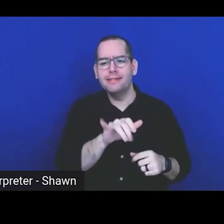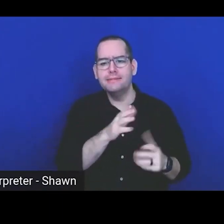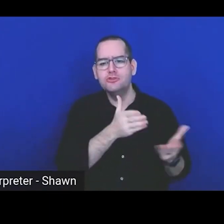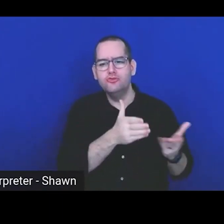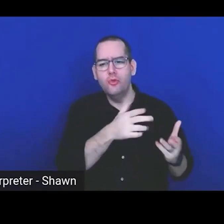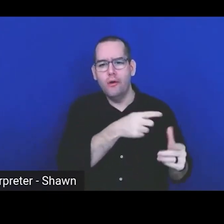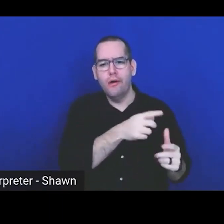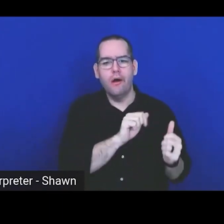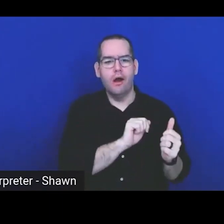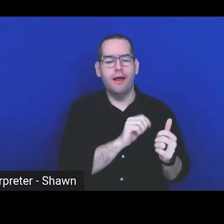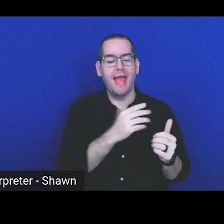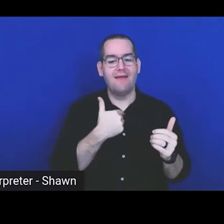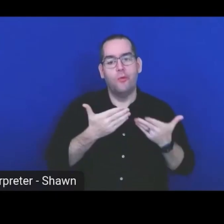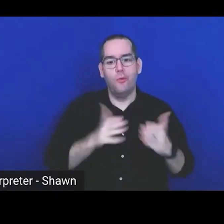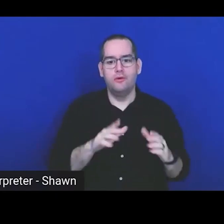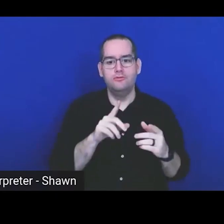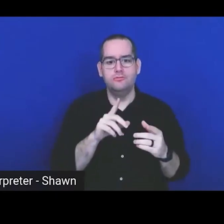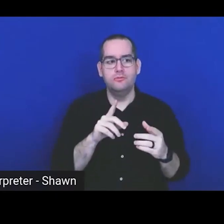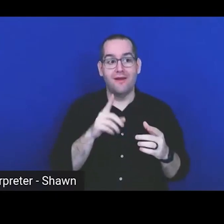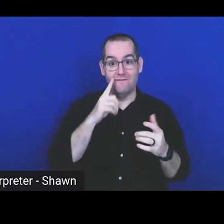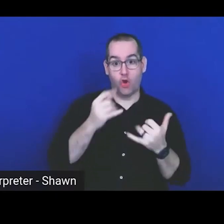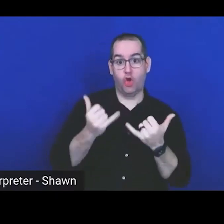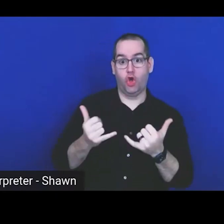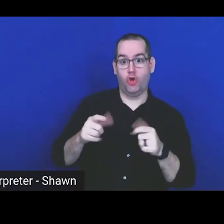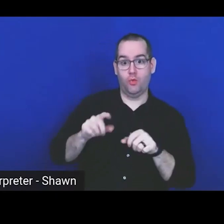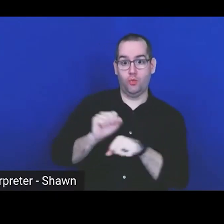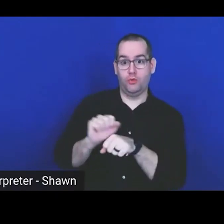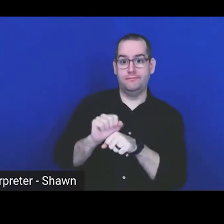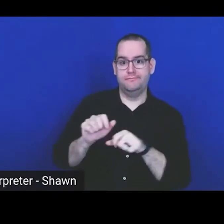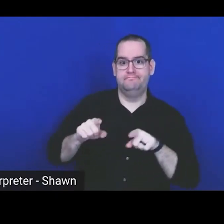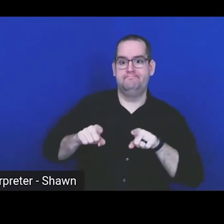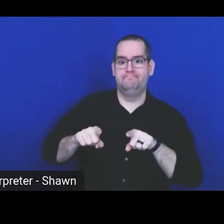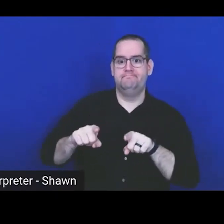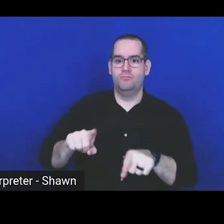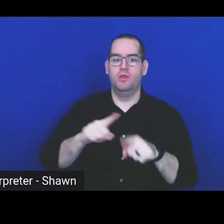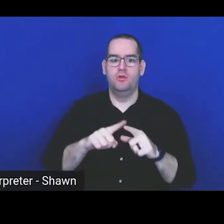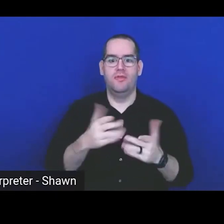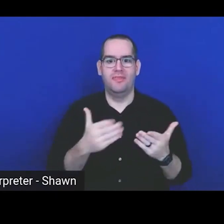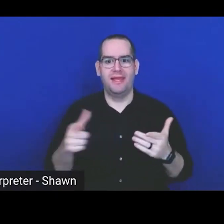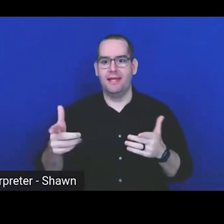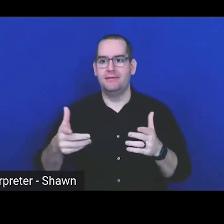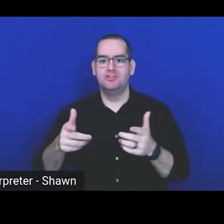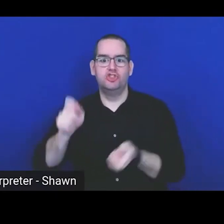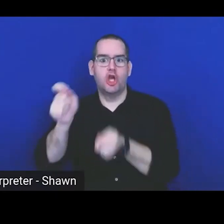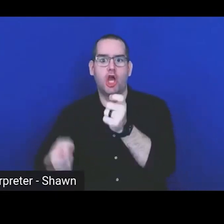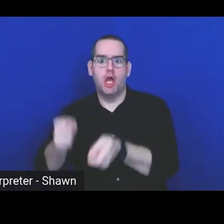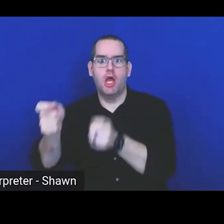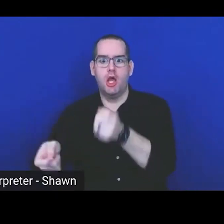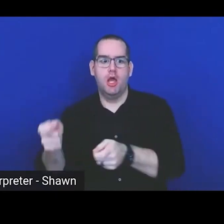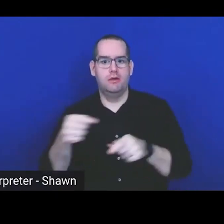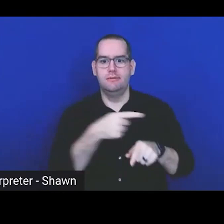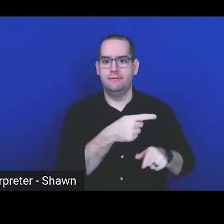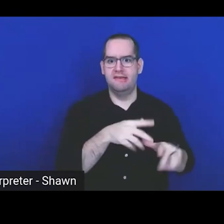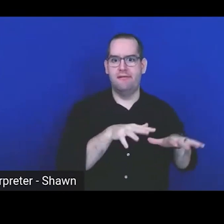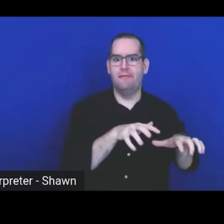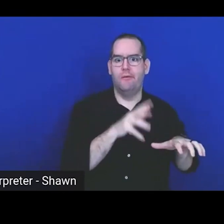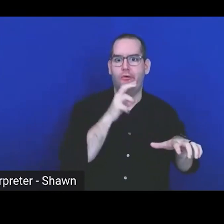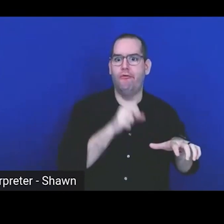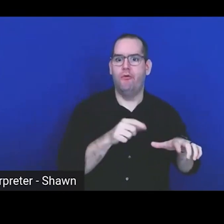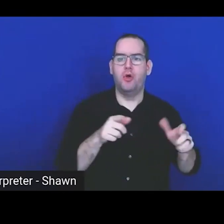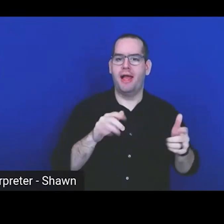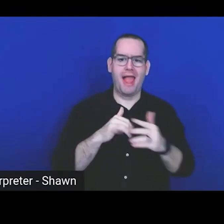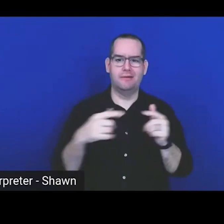for current running things to talk to things that are changing very quickly, highly dynamic. So think about how a good